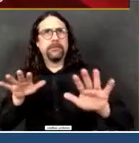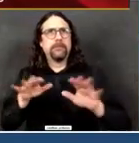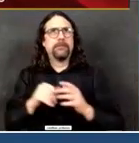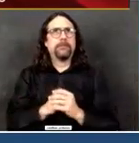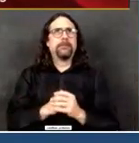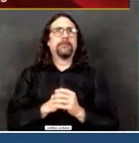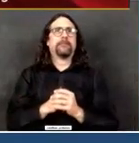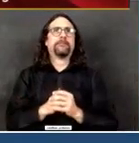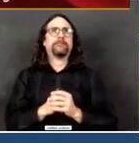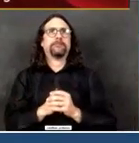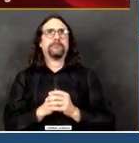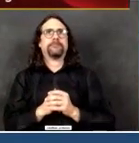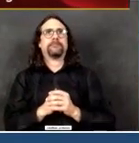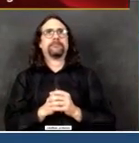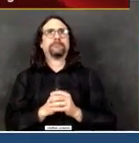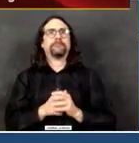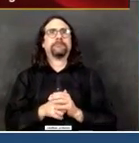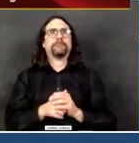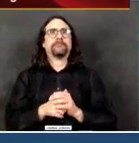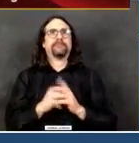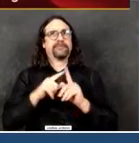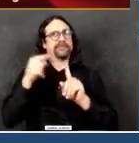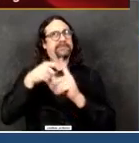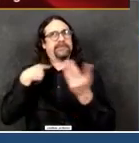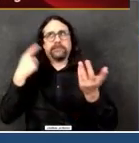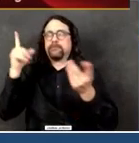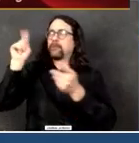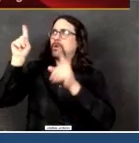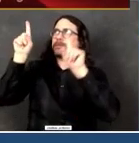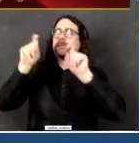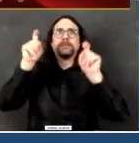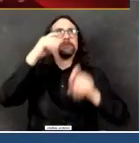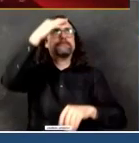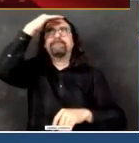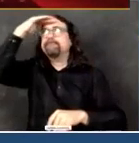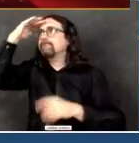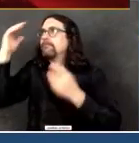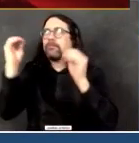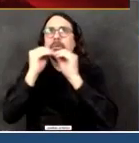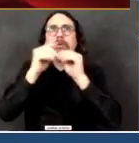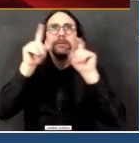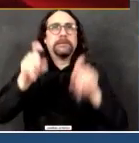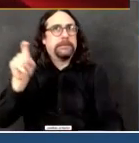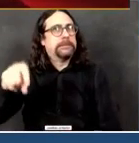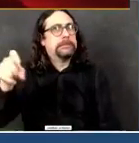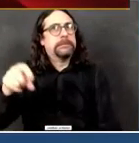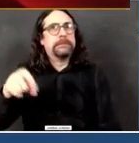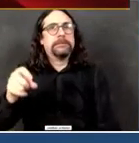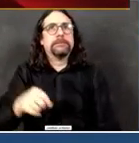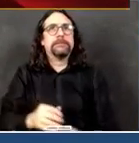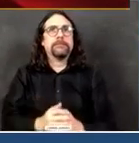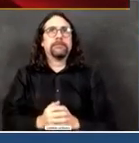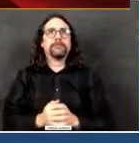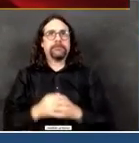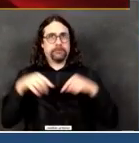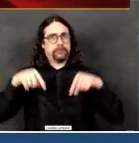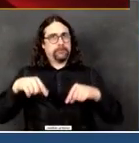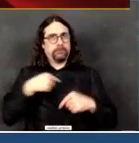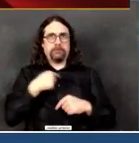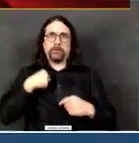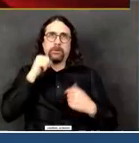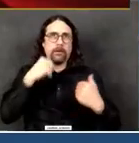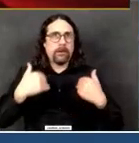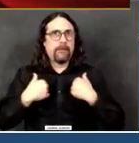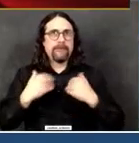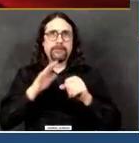priority has been clear. We have focused on hospitalized patients, those who were in greatest danger, those whose lives we had to work